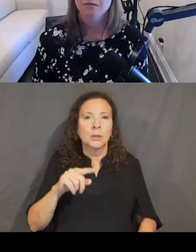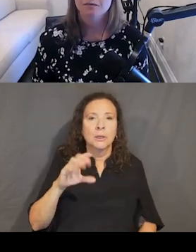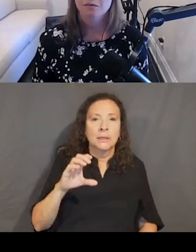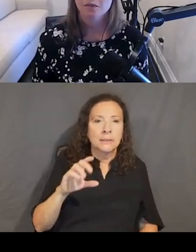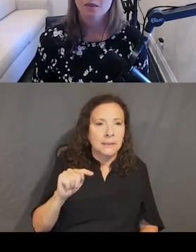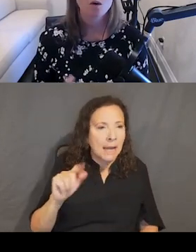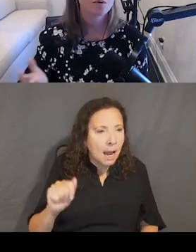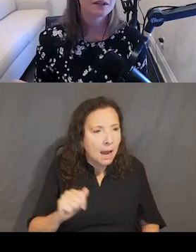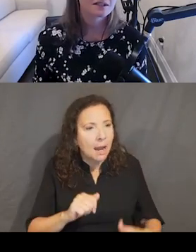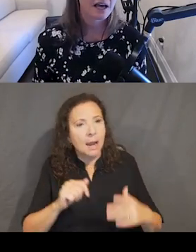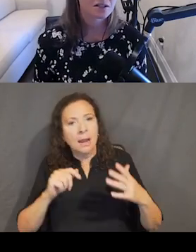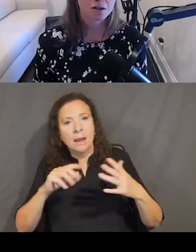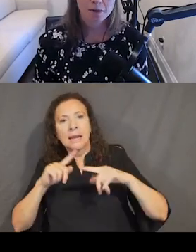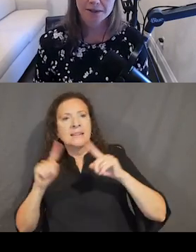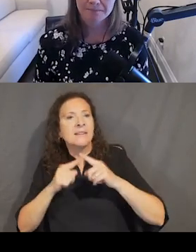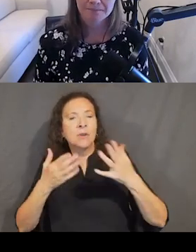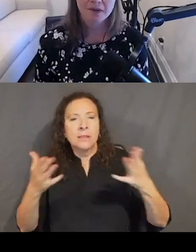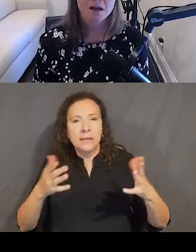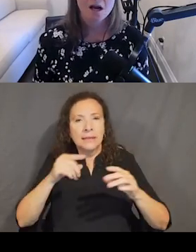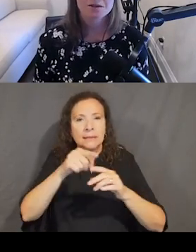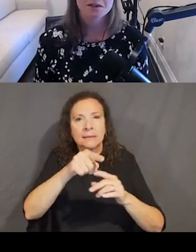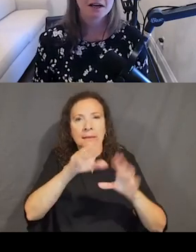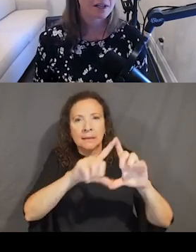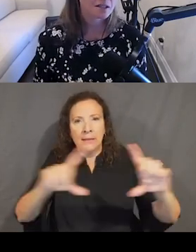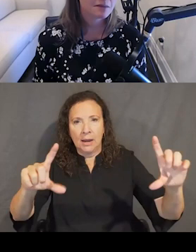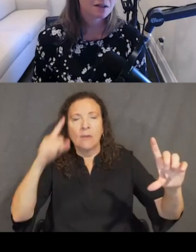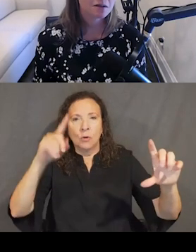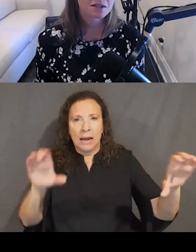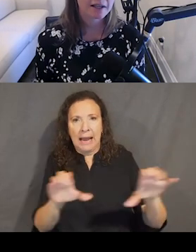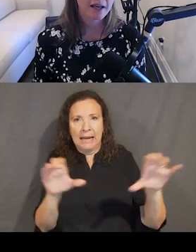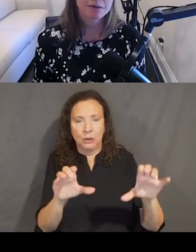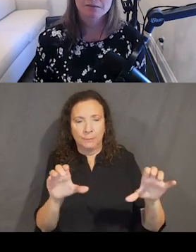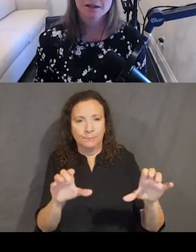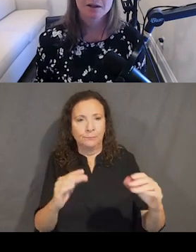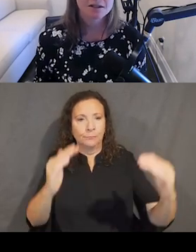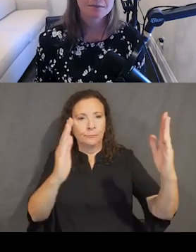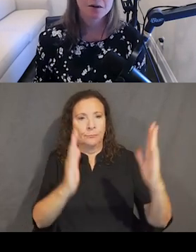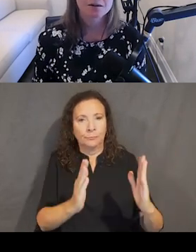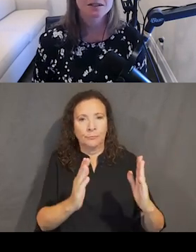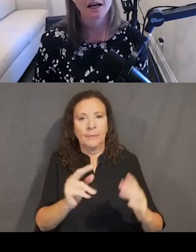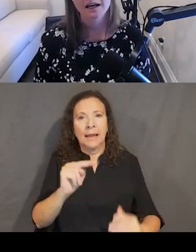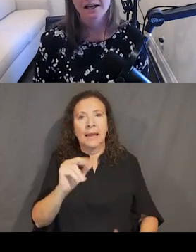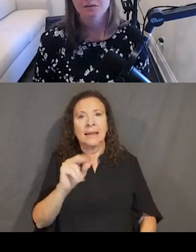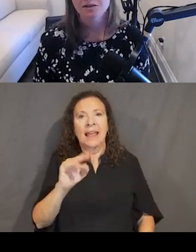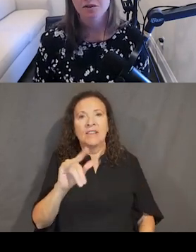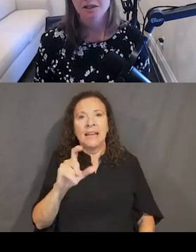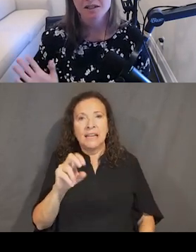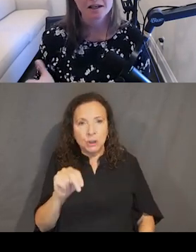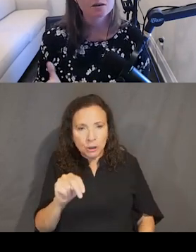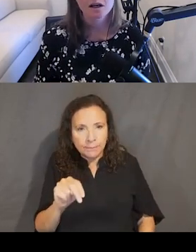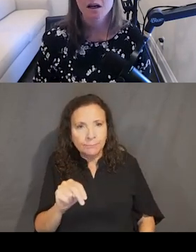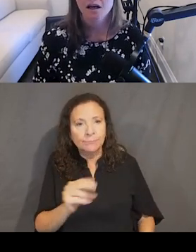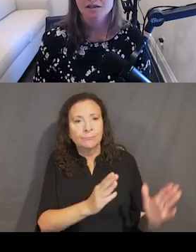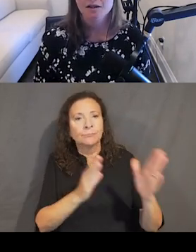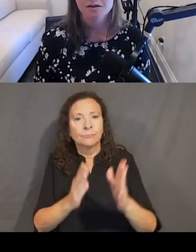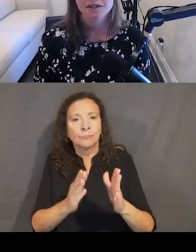the whole point is to action on a query. I'm showing a navigation menu. It's like a hamburger menu that's exposed. And I'm also showing a